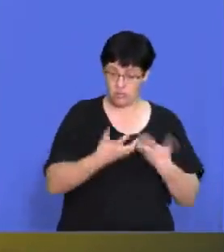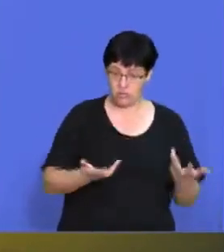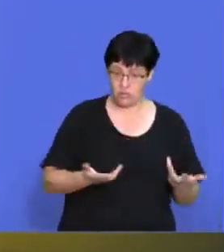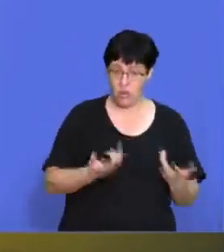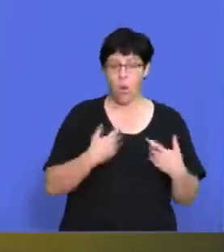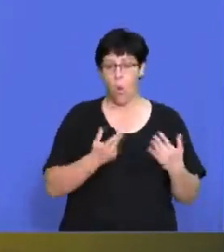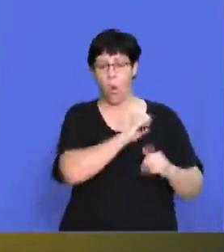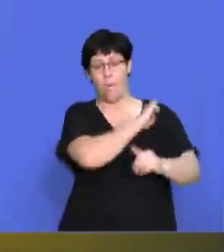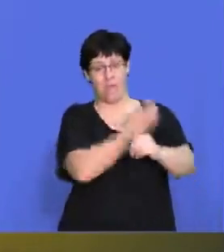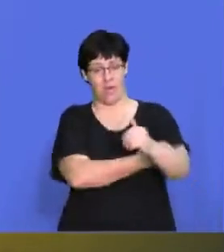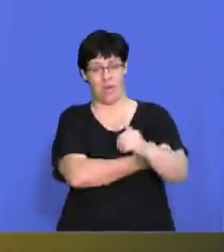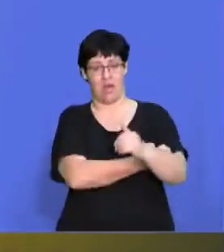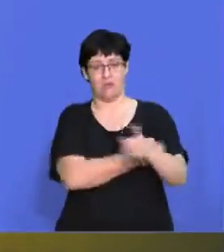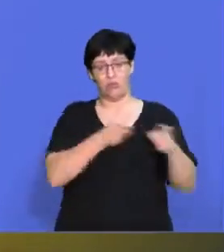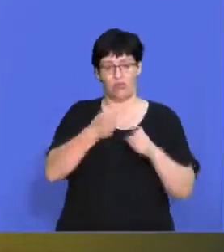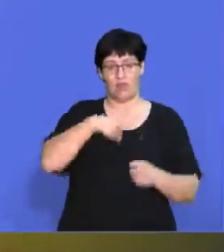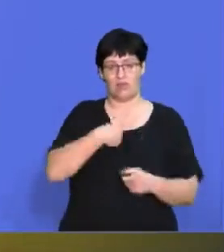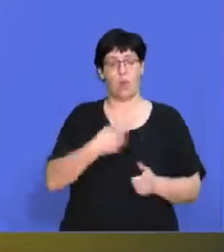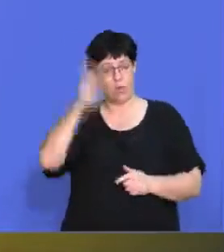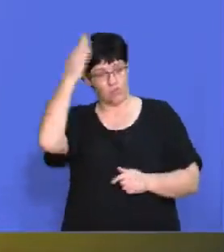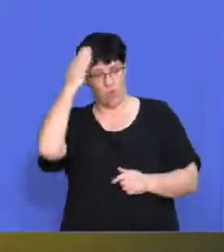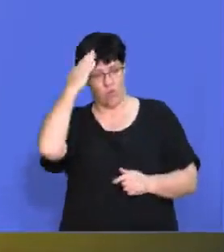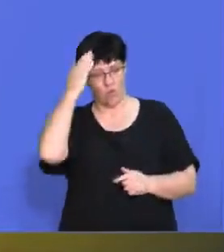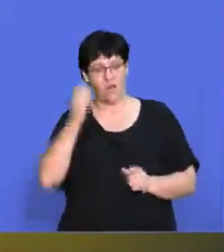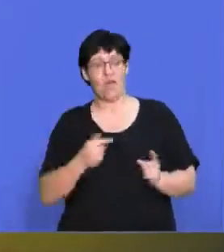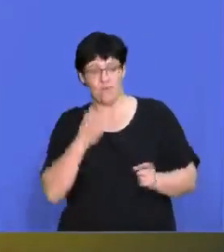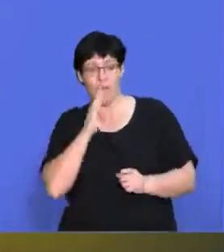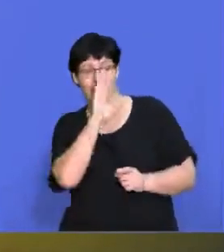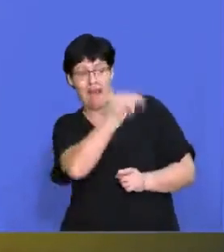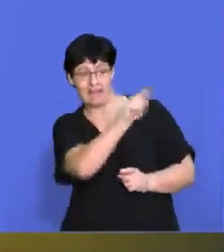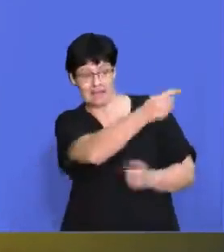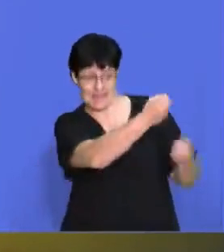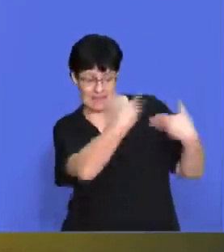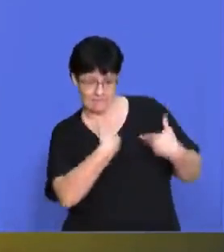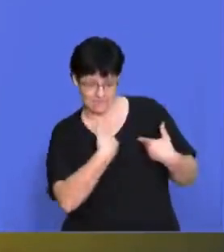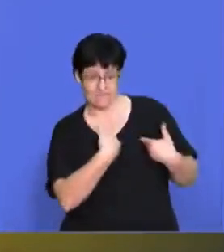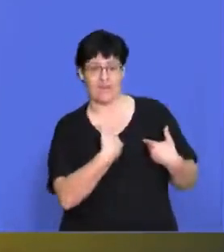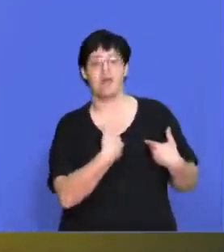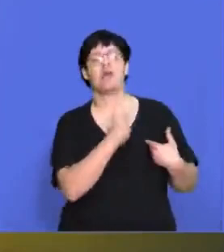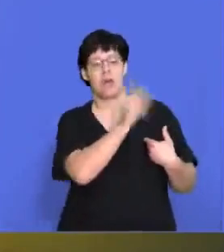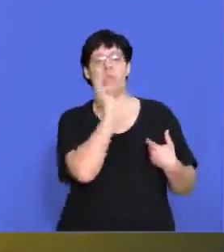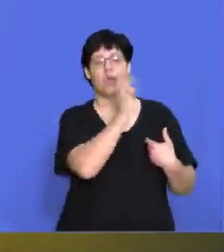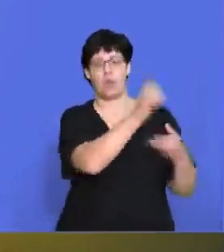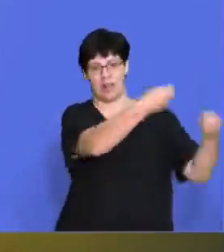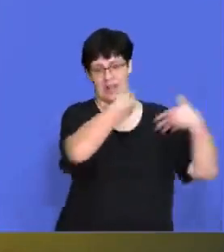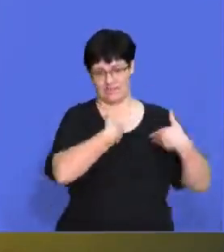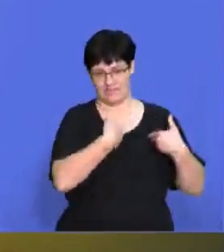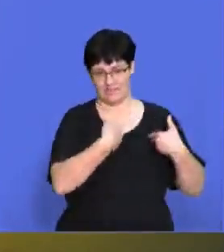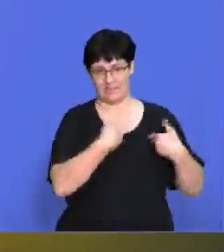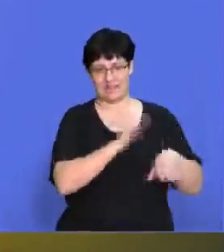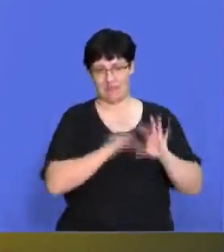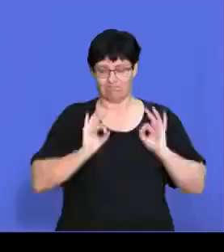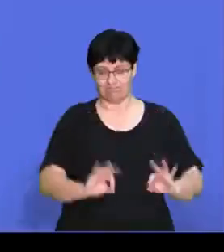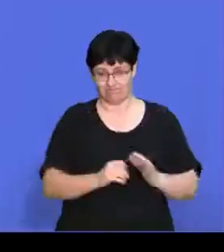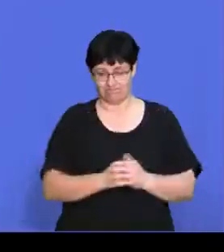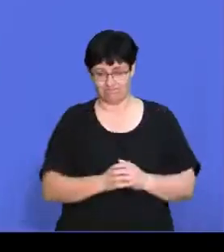over us because we know that when we ask them to deliver goods for us, they're going to deliver those goods for us right there and